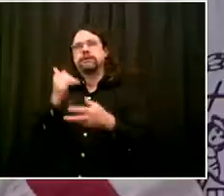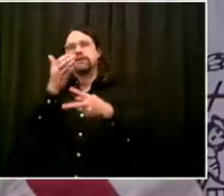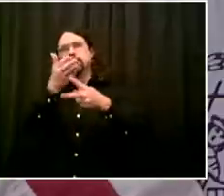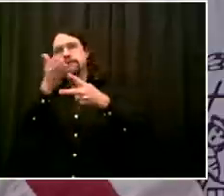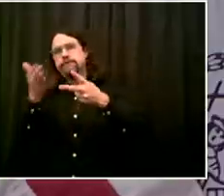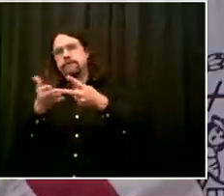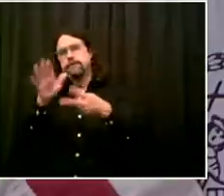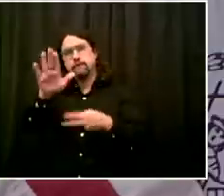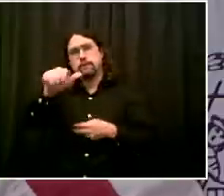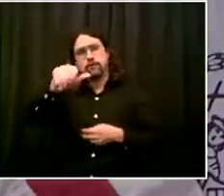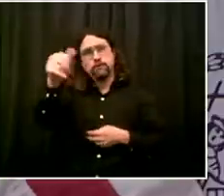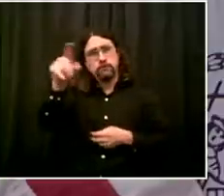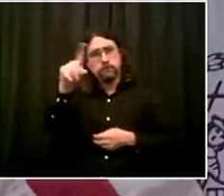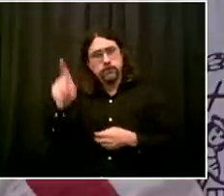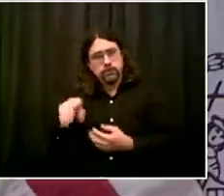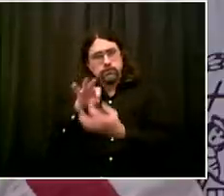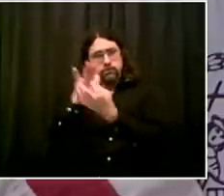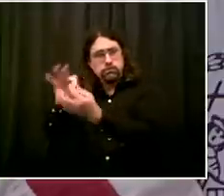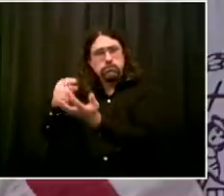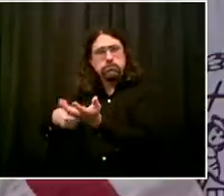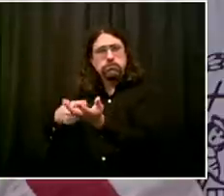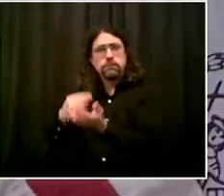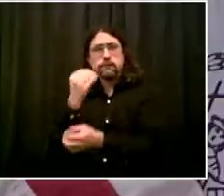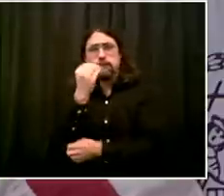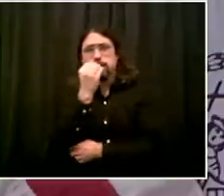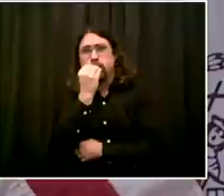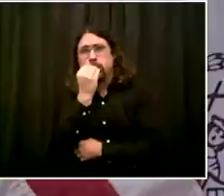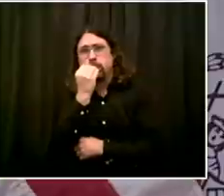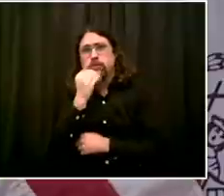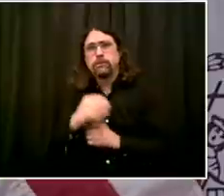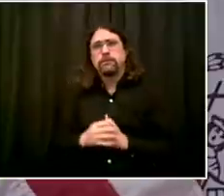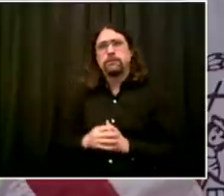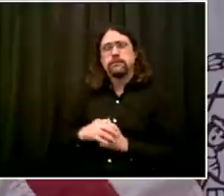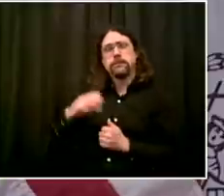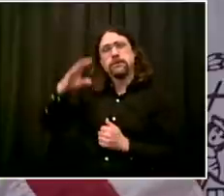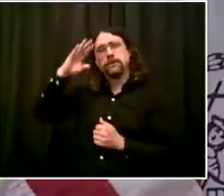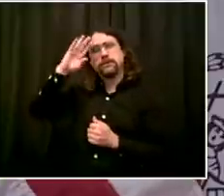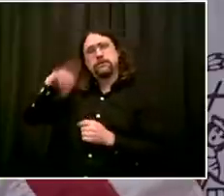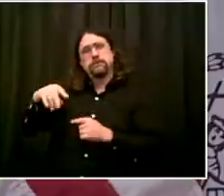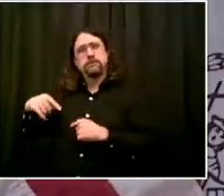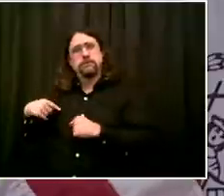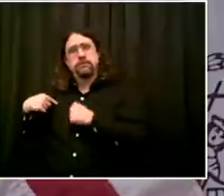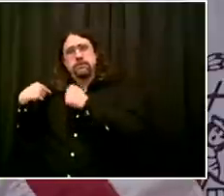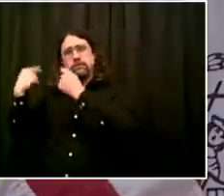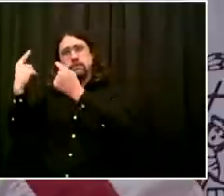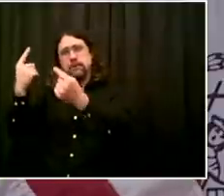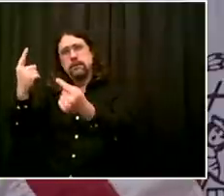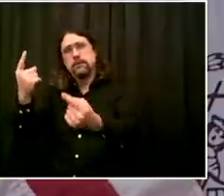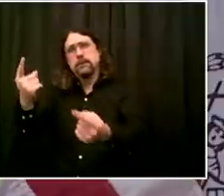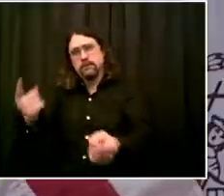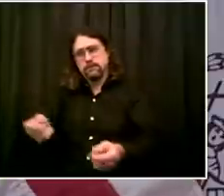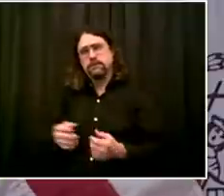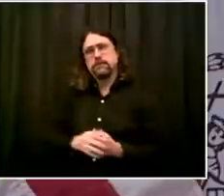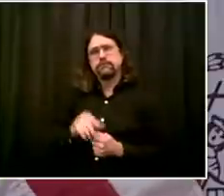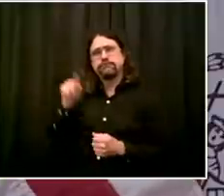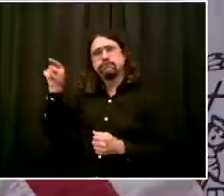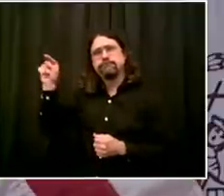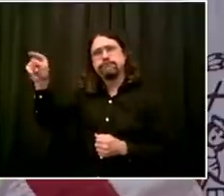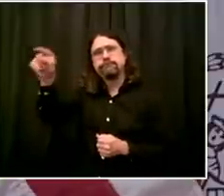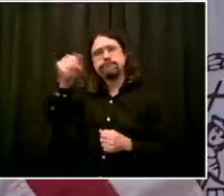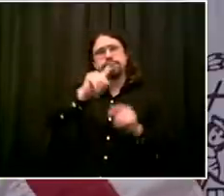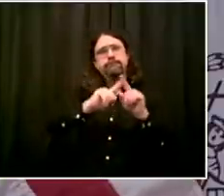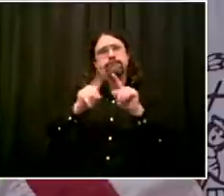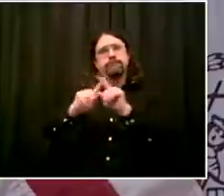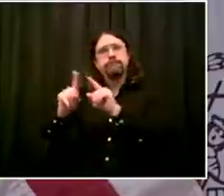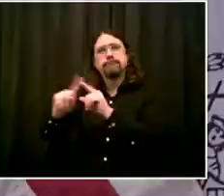had to be done remotely in this context. And, you know, we're going to get through this and then we're going to bring back our senior centers. And